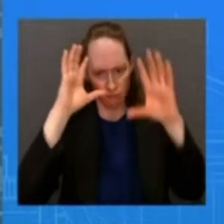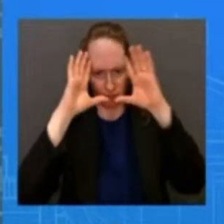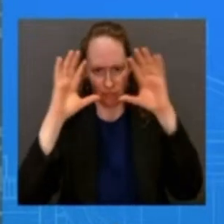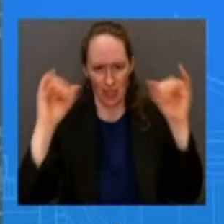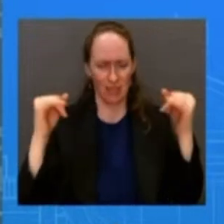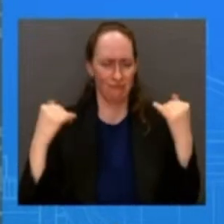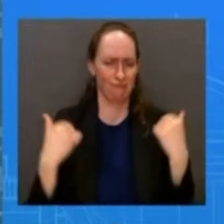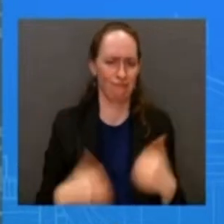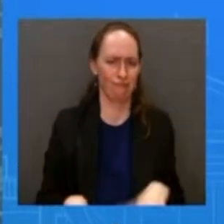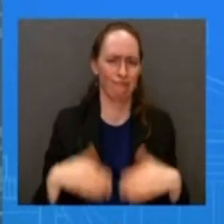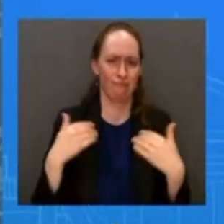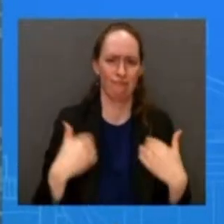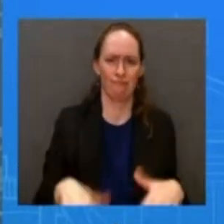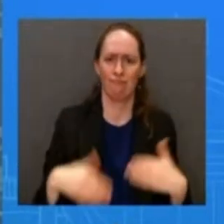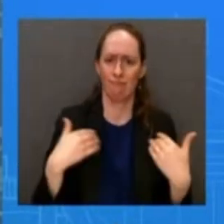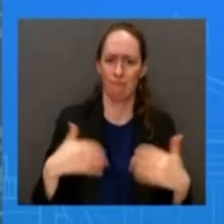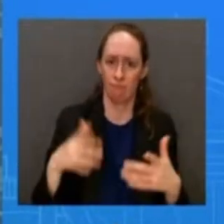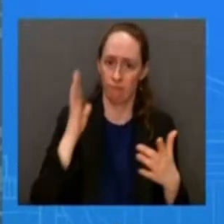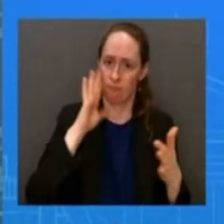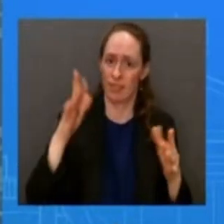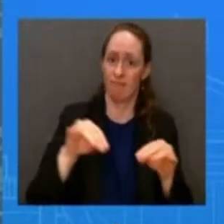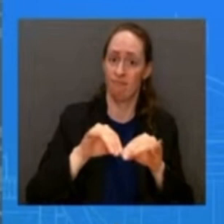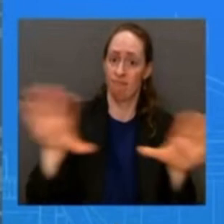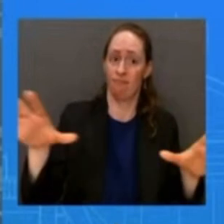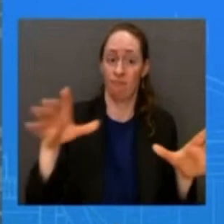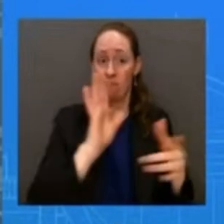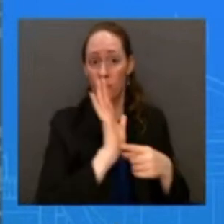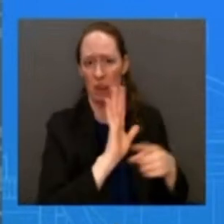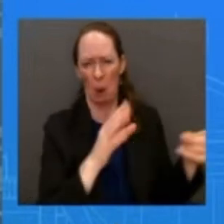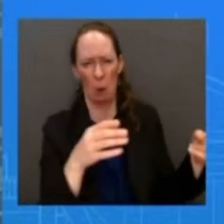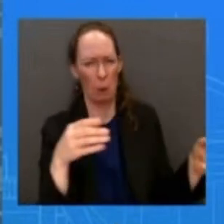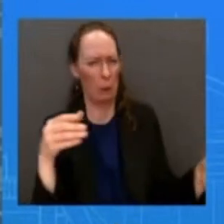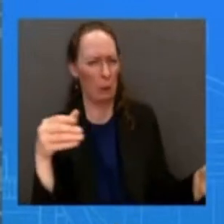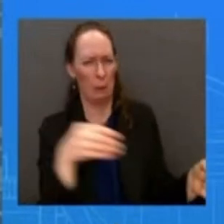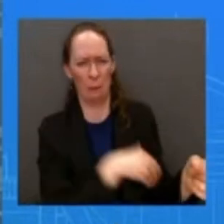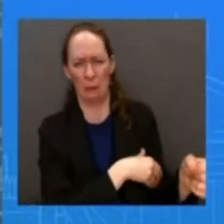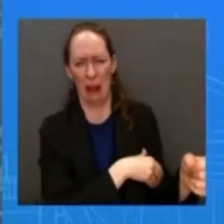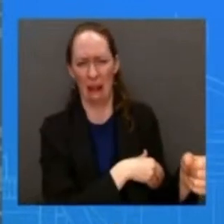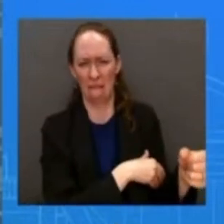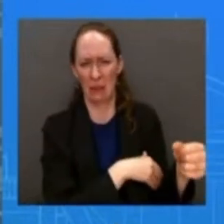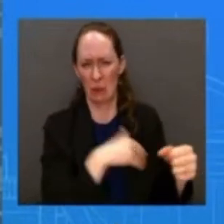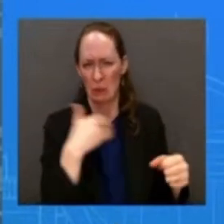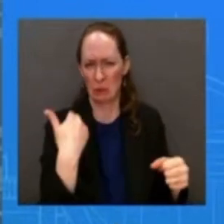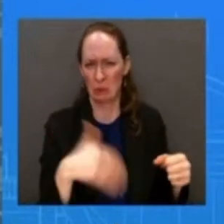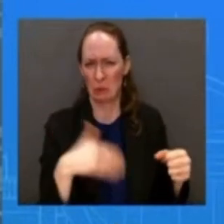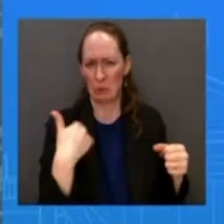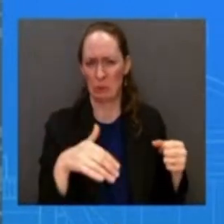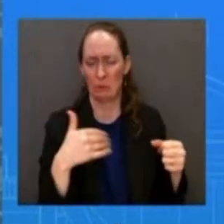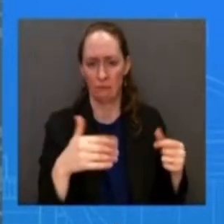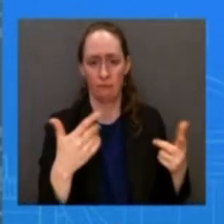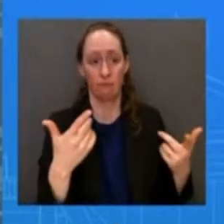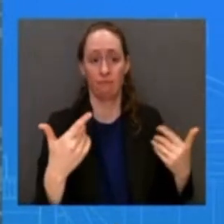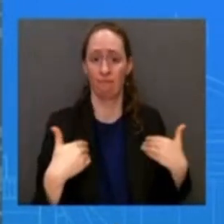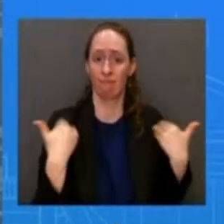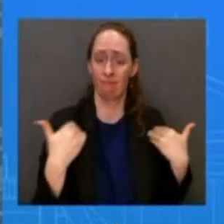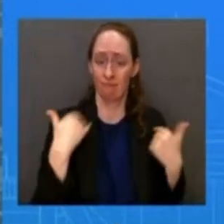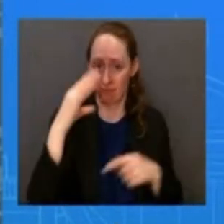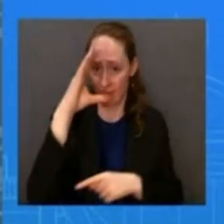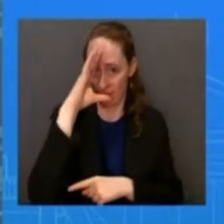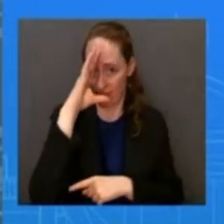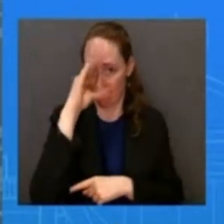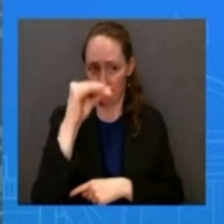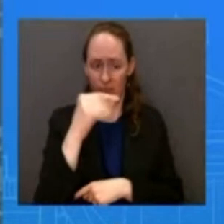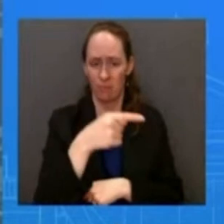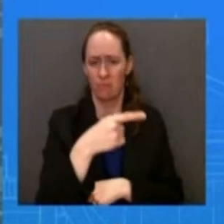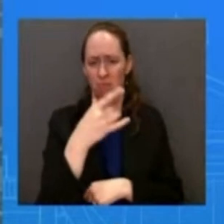life of this young man that was clearly murdered uh that we've heard the story of over the past many many decades who